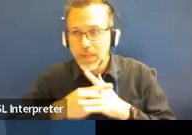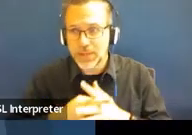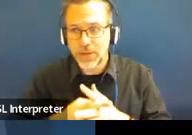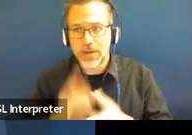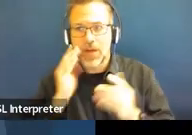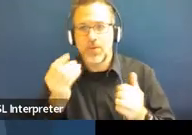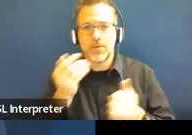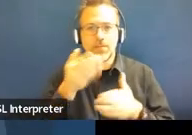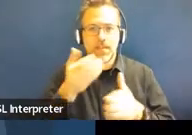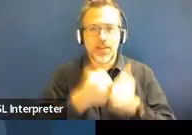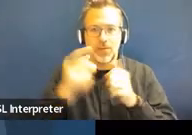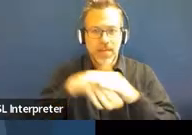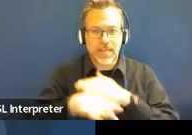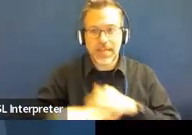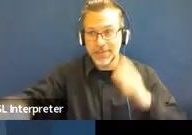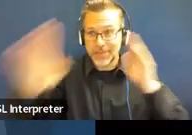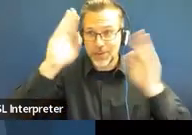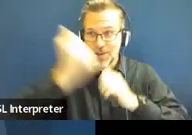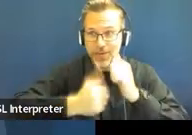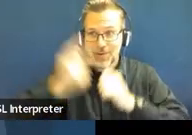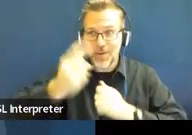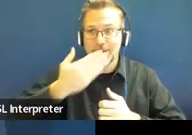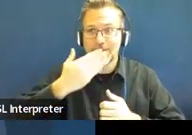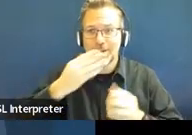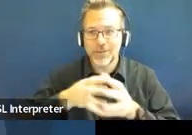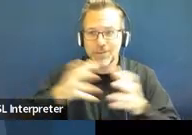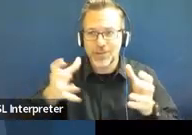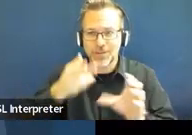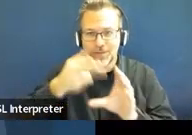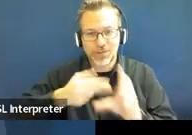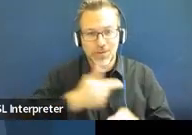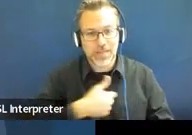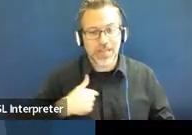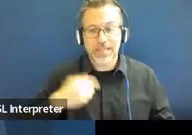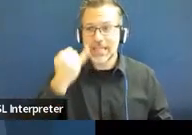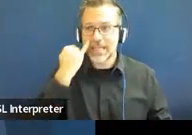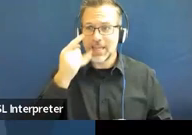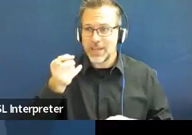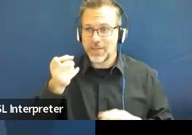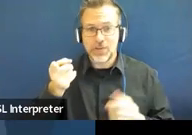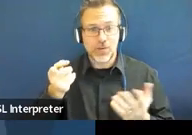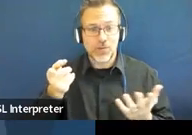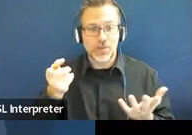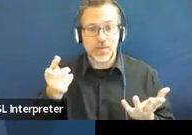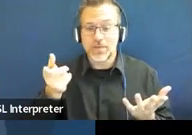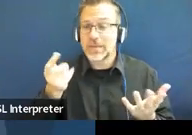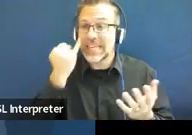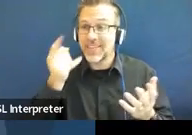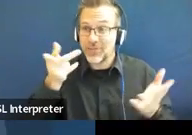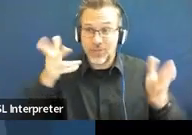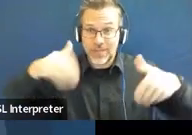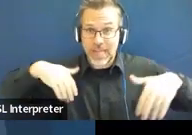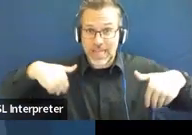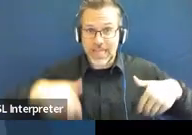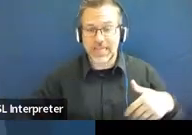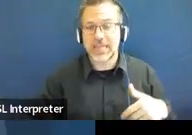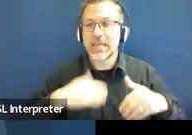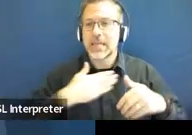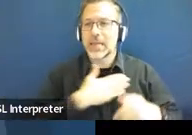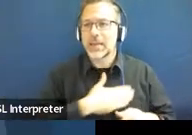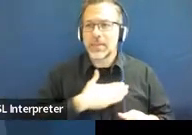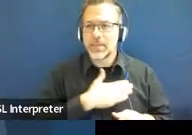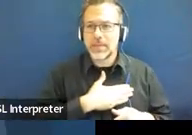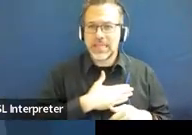So, hi, everyone. Thank you so much for joining us. If you have not already done so, please put in chat